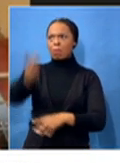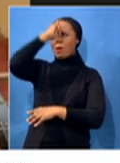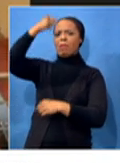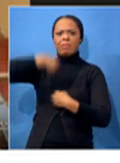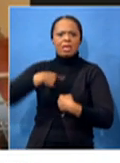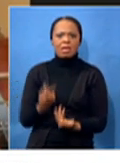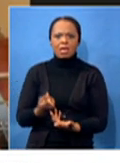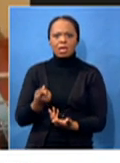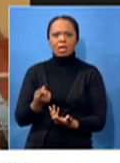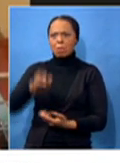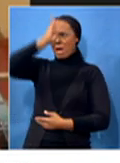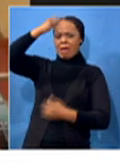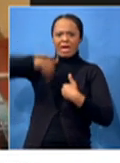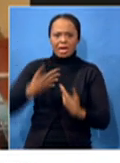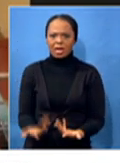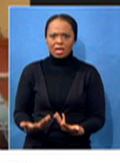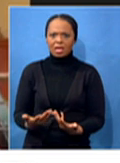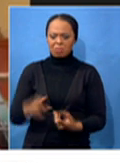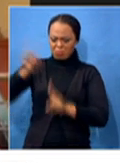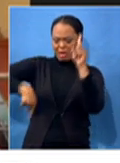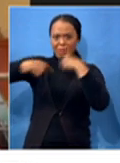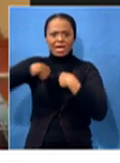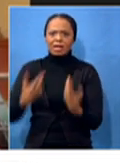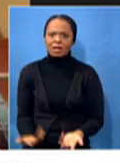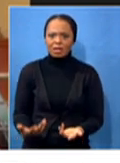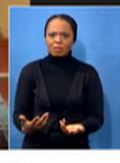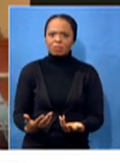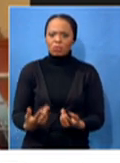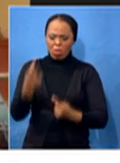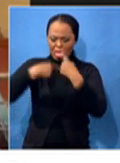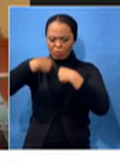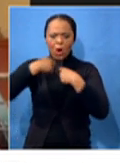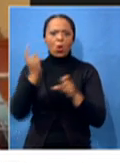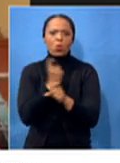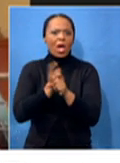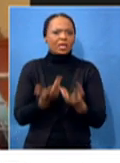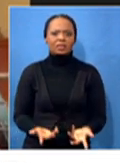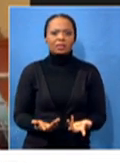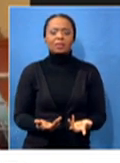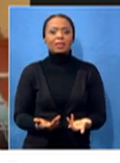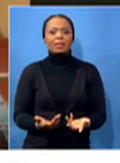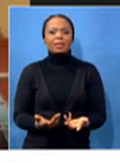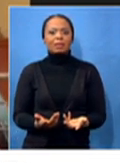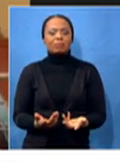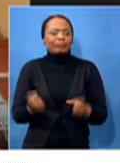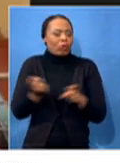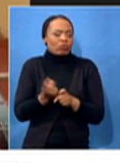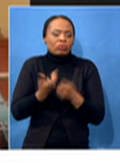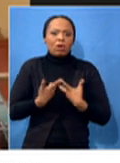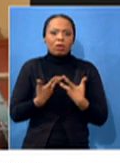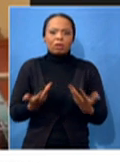and then loses by just, not just by innings, an inning with a certain period of runs. But you'll be the one who gets dropped out of the team.